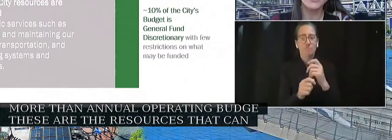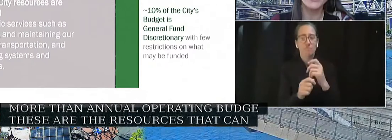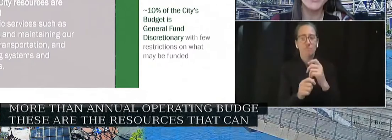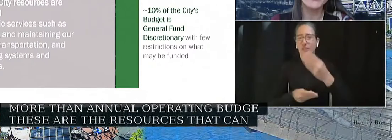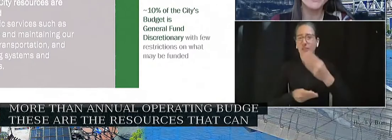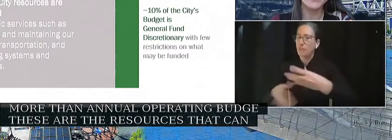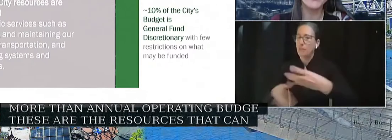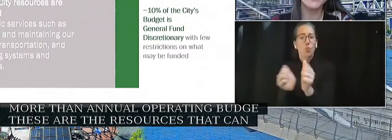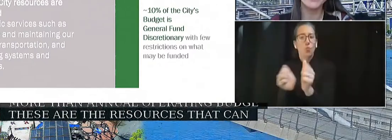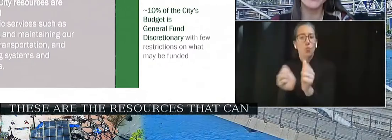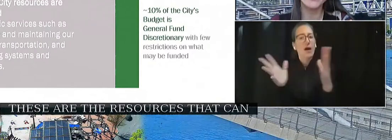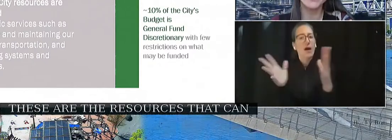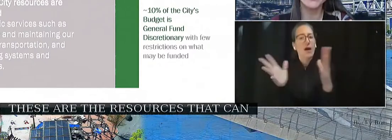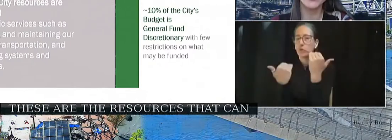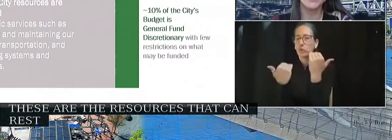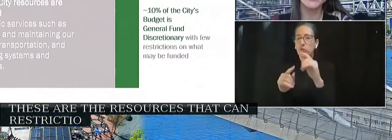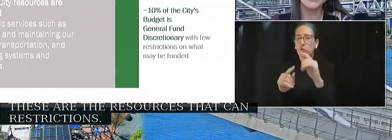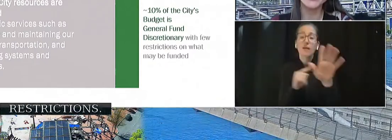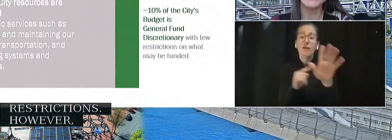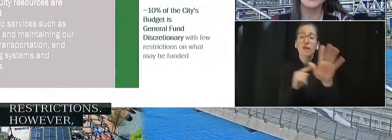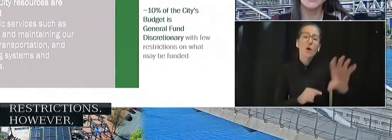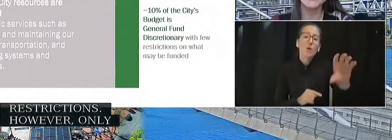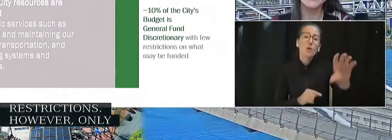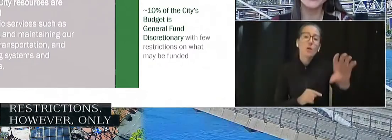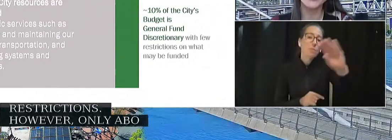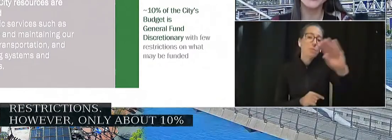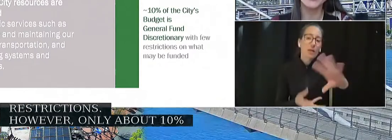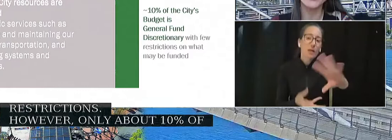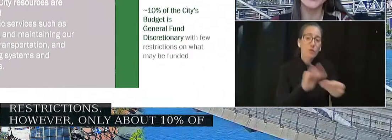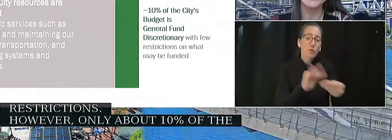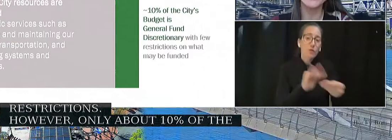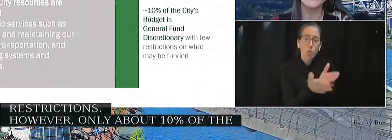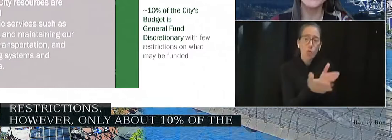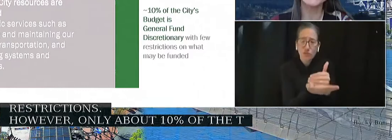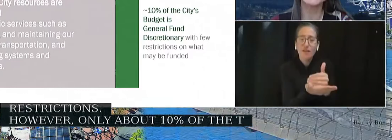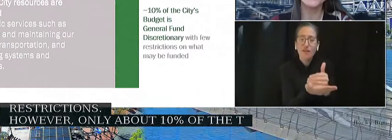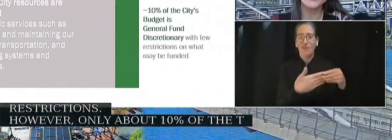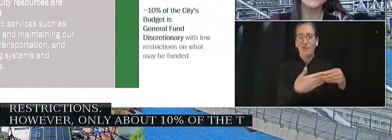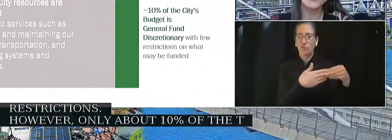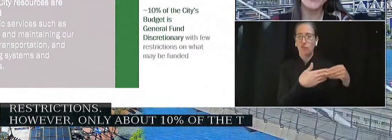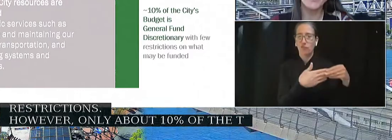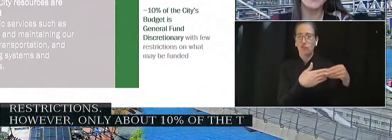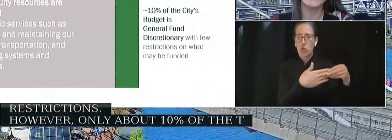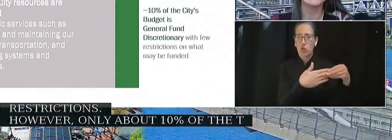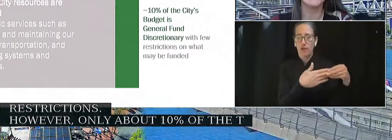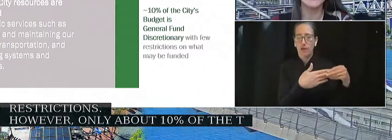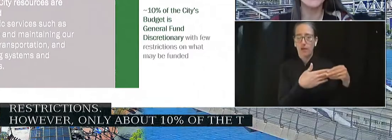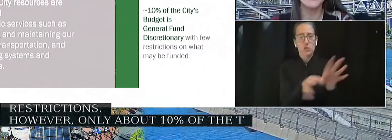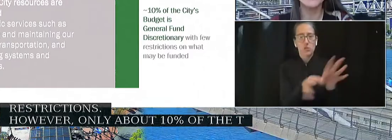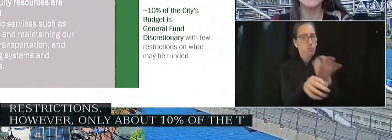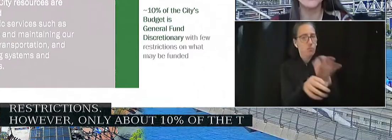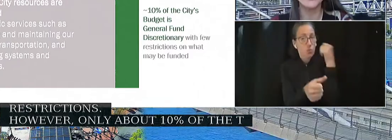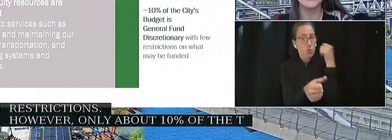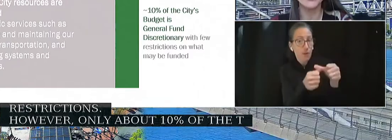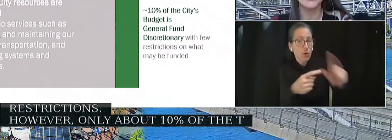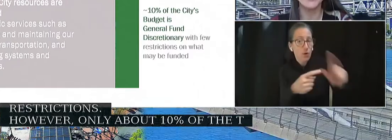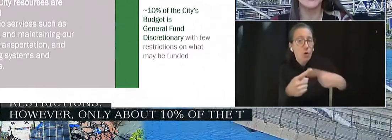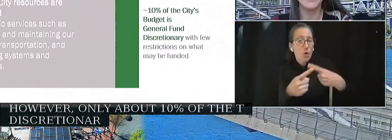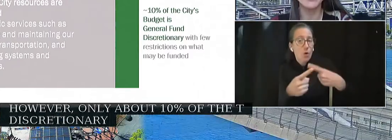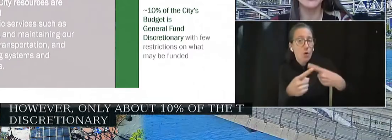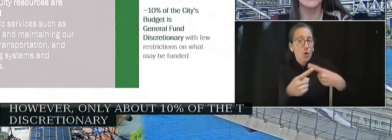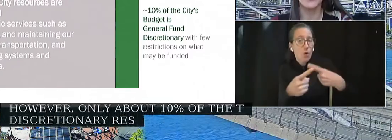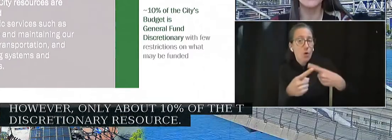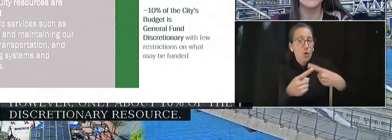However, only about 10% of the city's total budget is comprised of discretionary resource, so it's important to remember that when we're talking about general fund